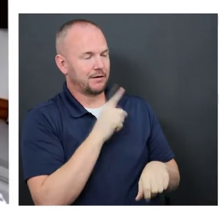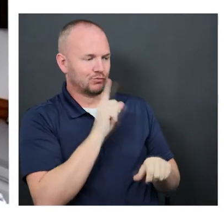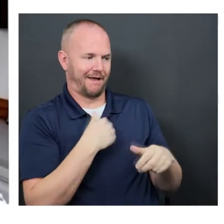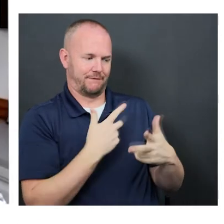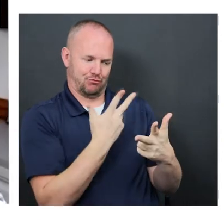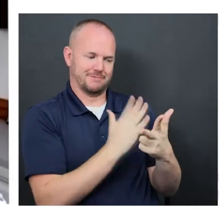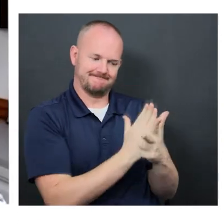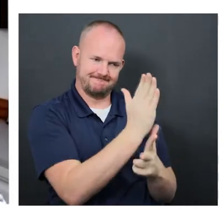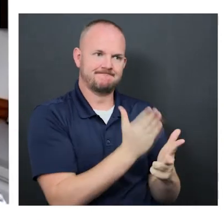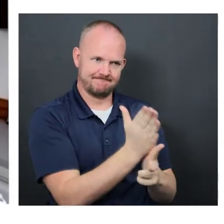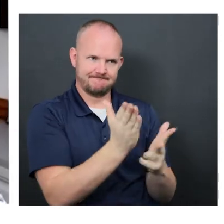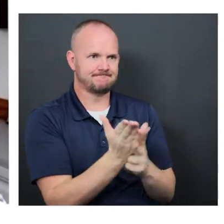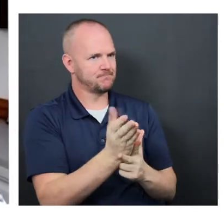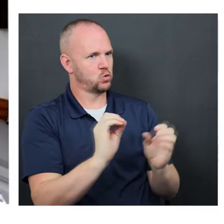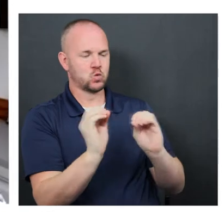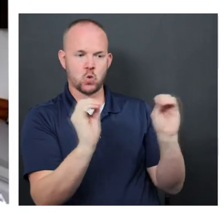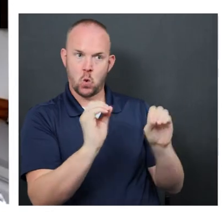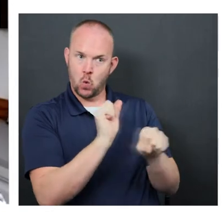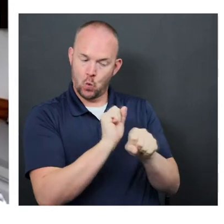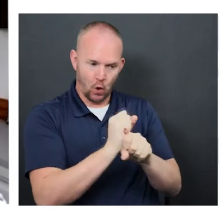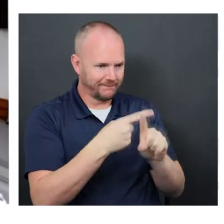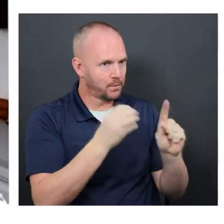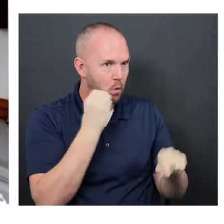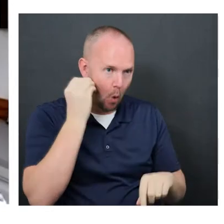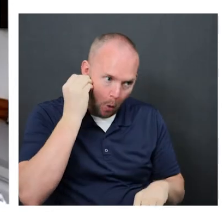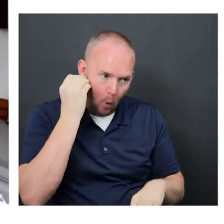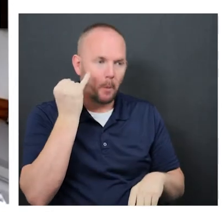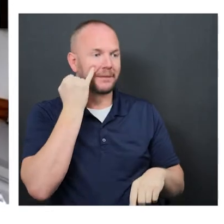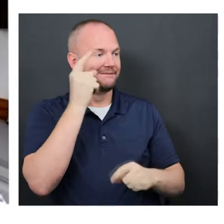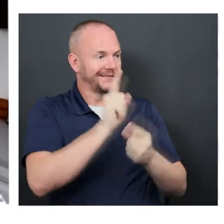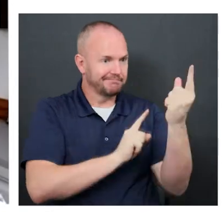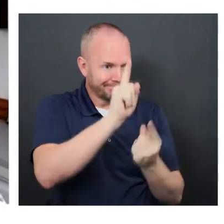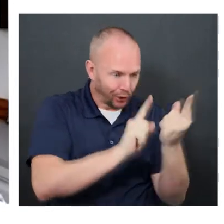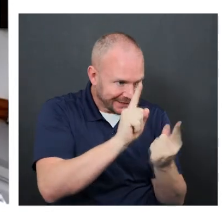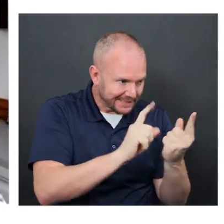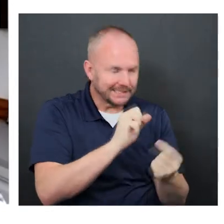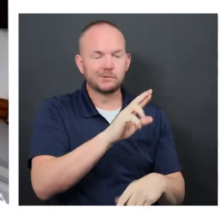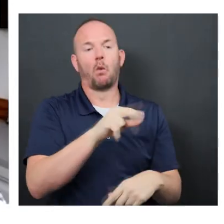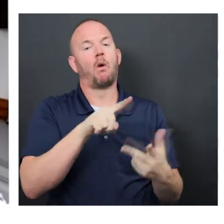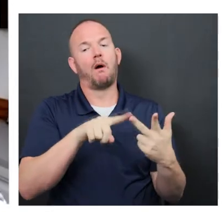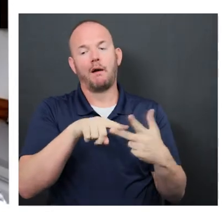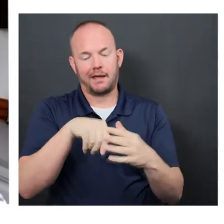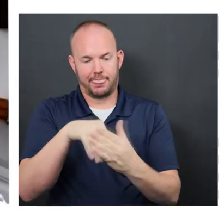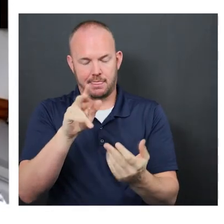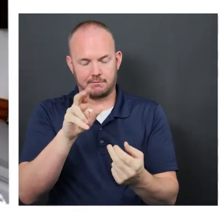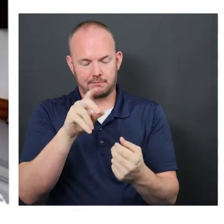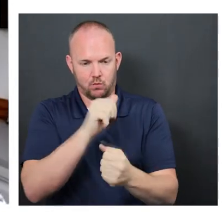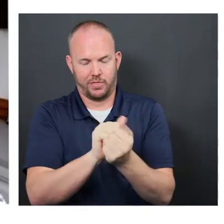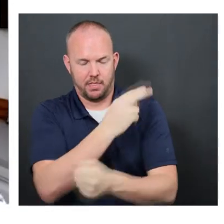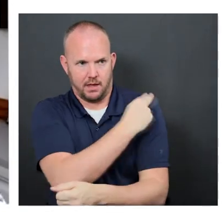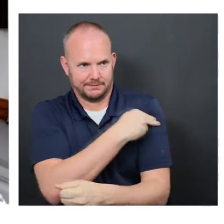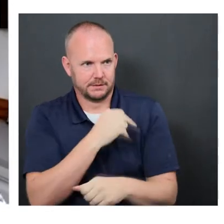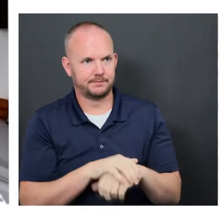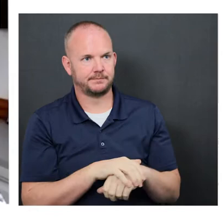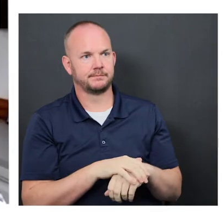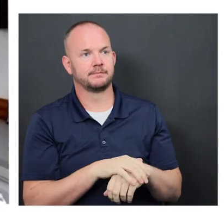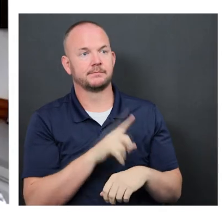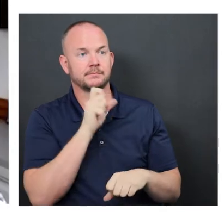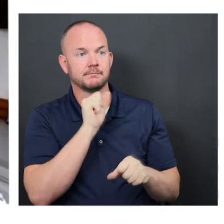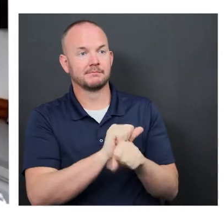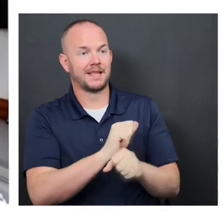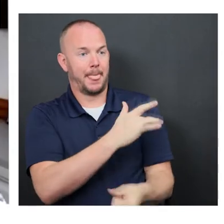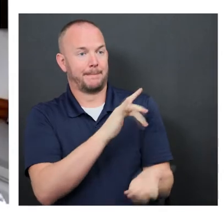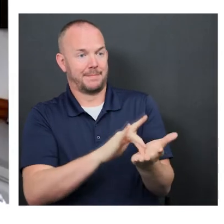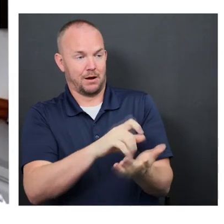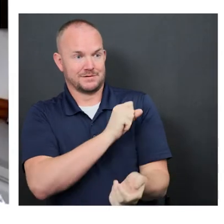we would do all three. So no one worked from home. Everybody worked from the hospital. And what we did was we informed the clinical staff that we